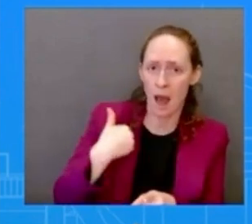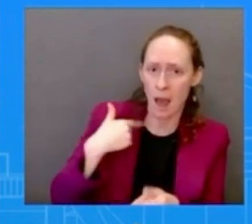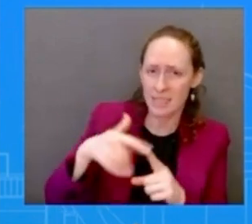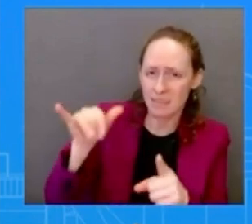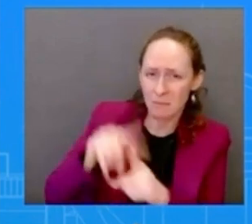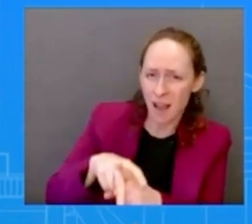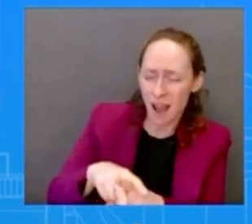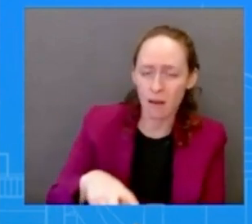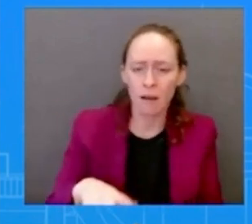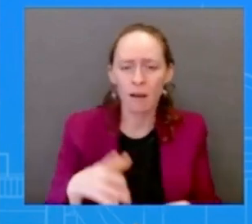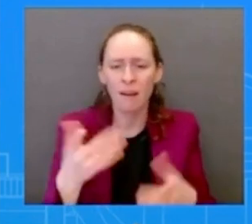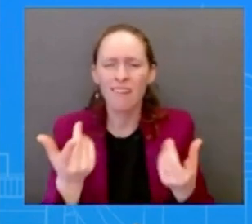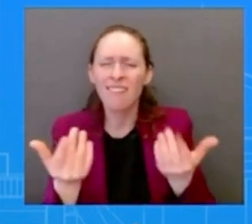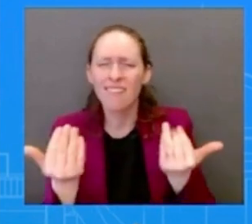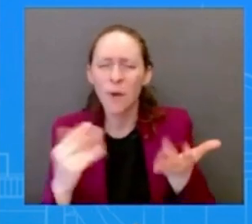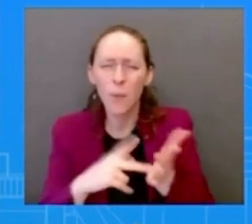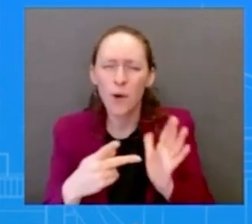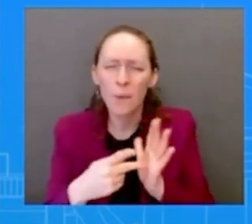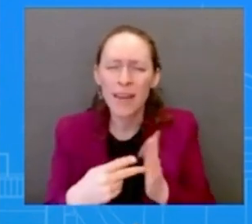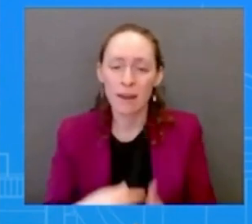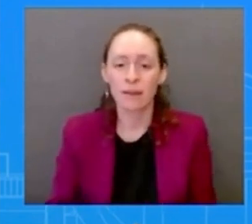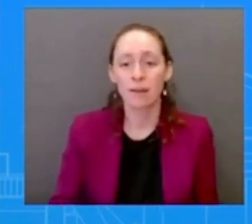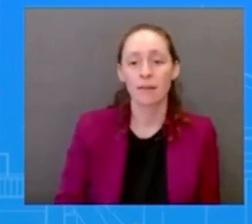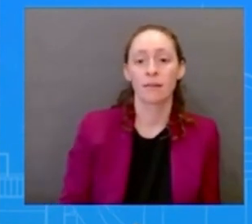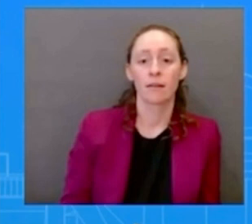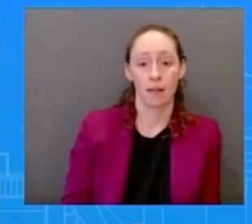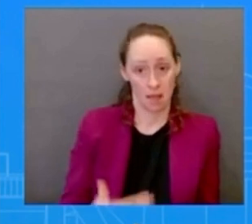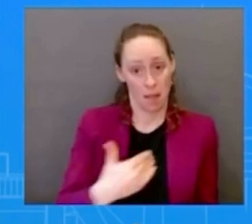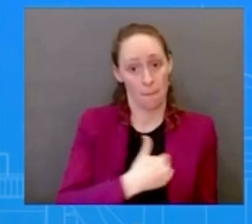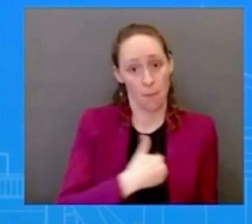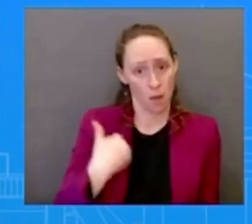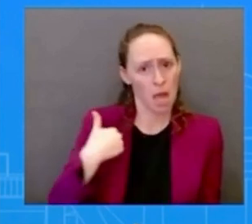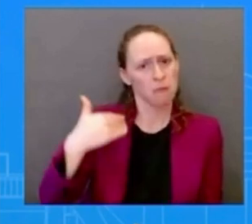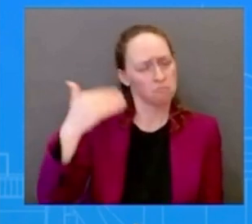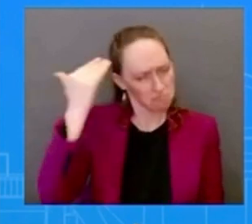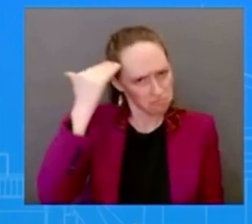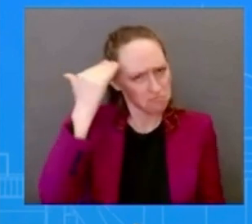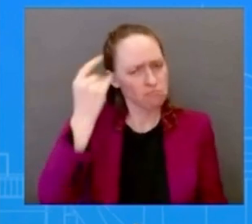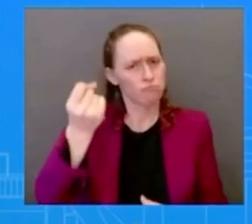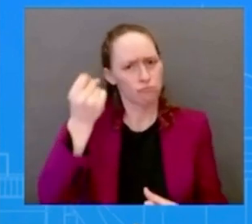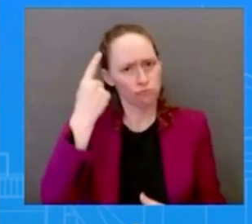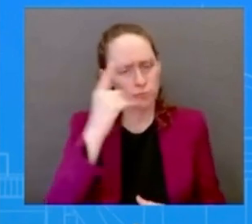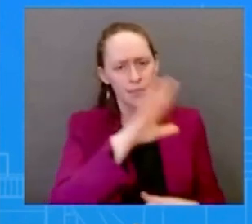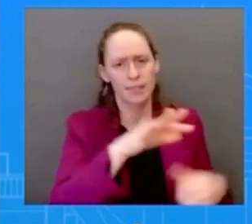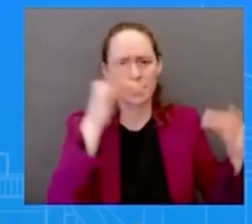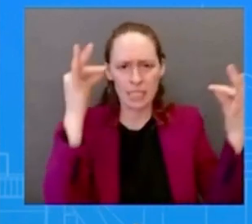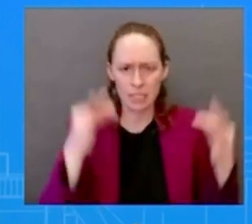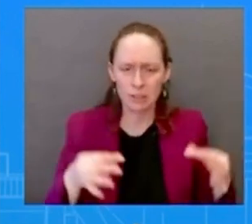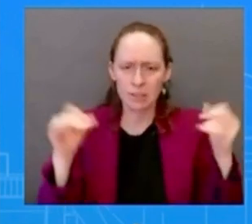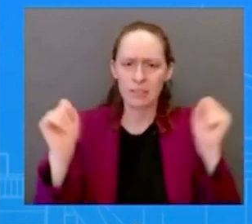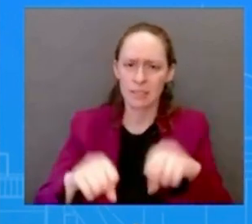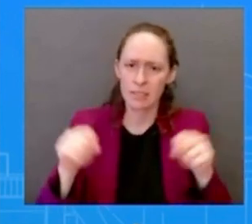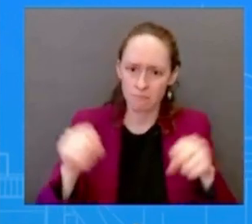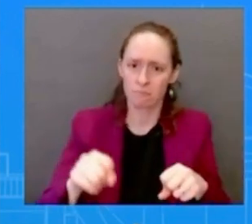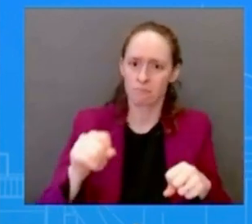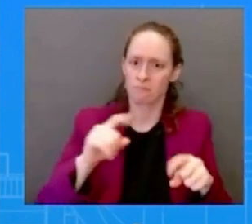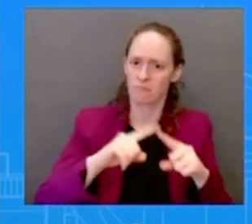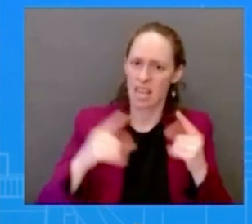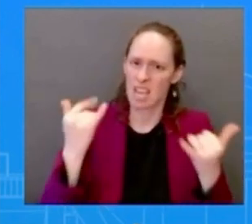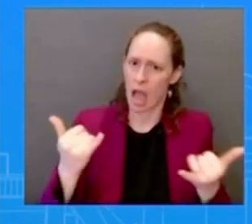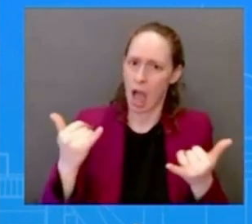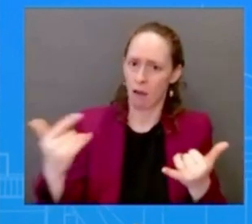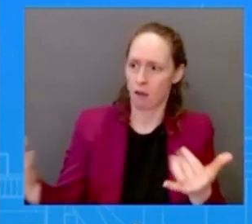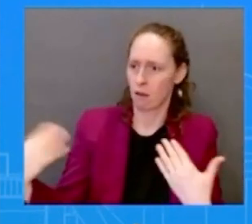it was poland's decision right but now that they are delivering these fighter jets how will that impact nato allies and you